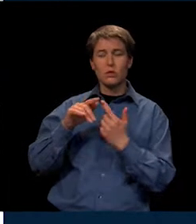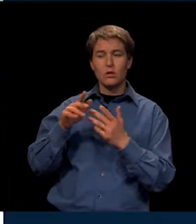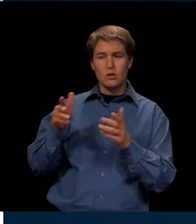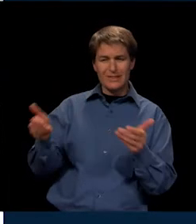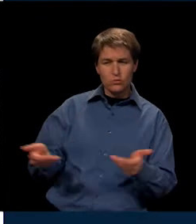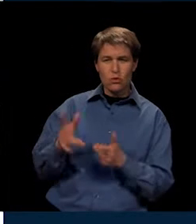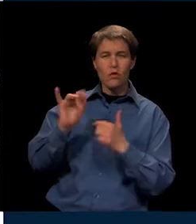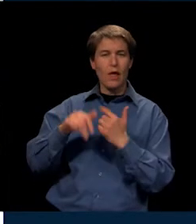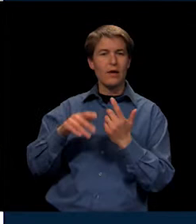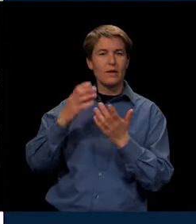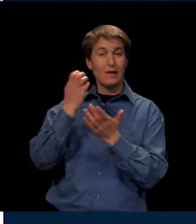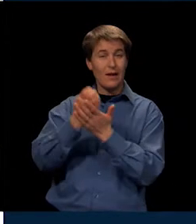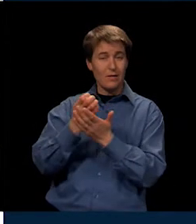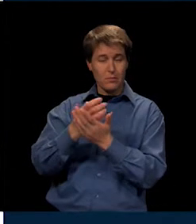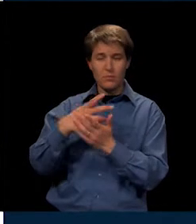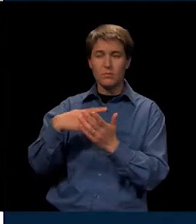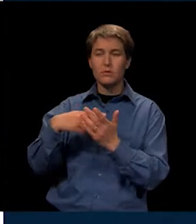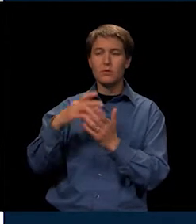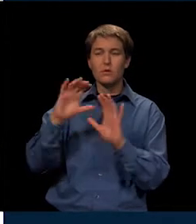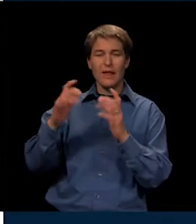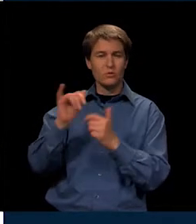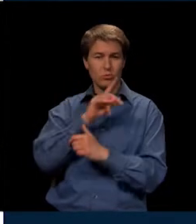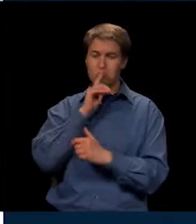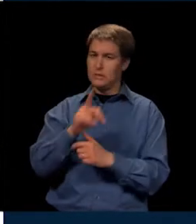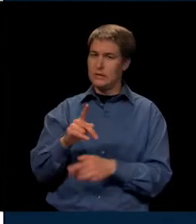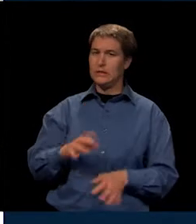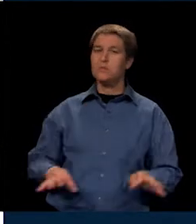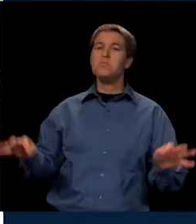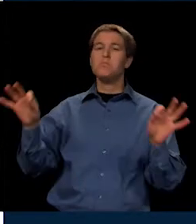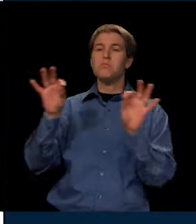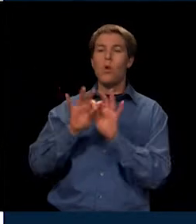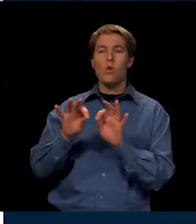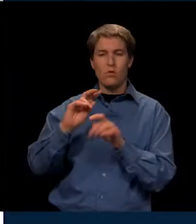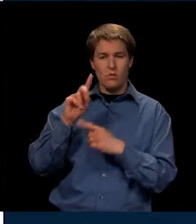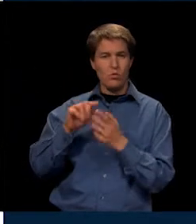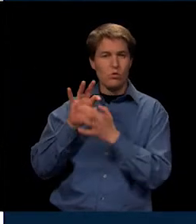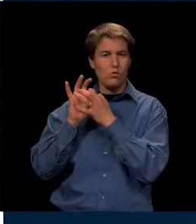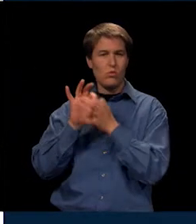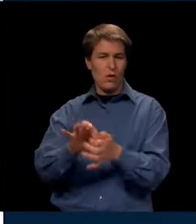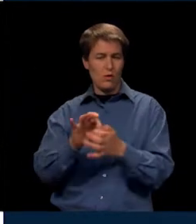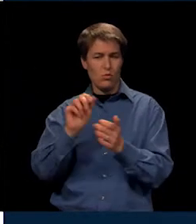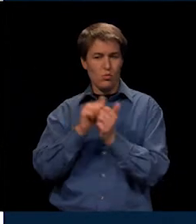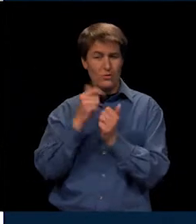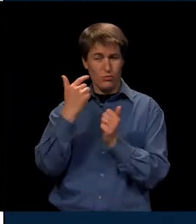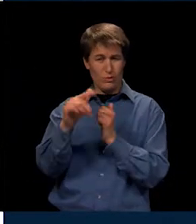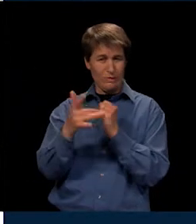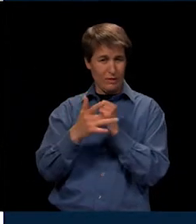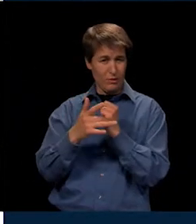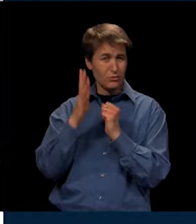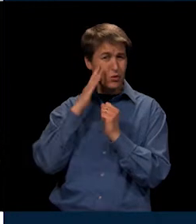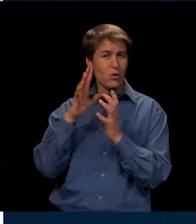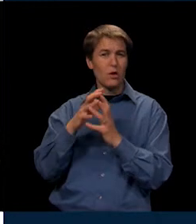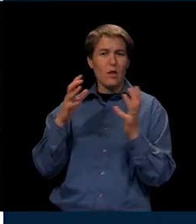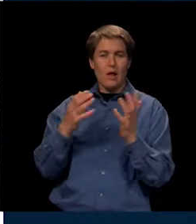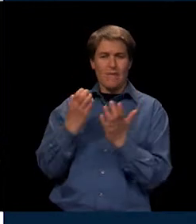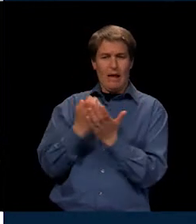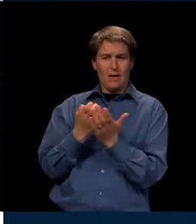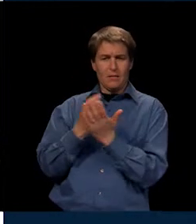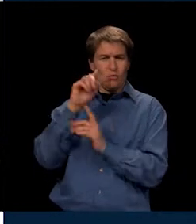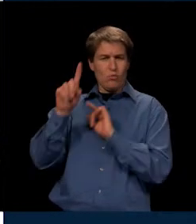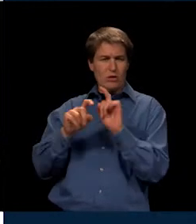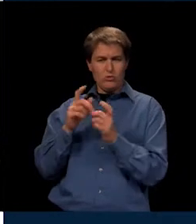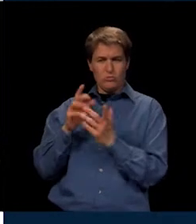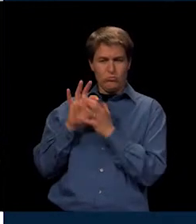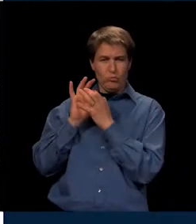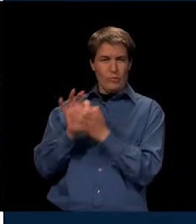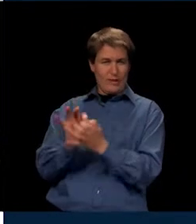and economics class, which we know is very important when you relate to green technology. There's a lot of economic questions related